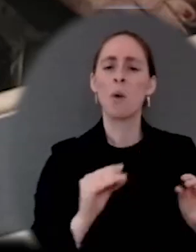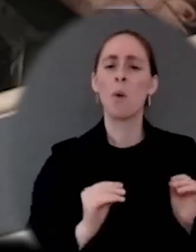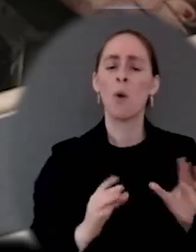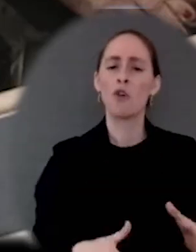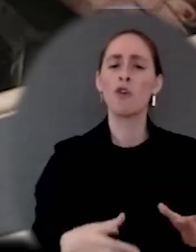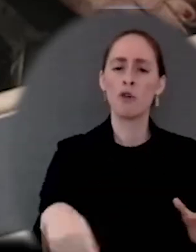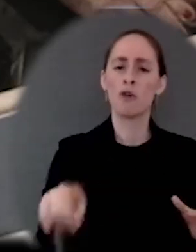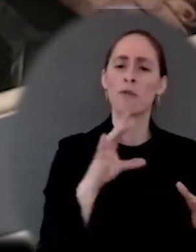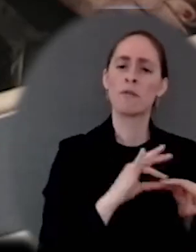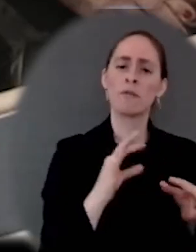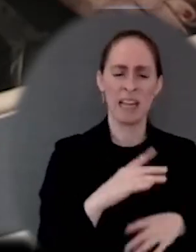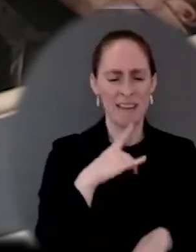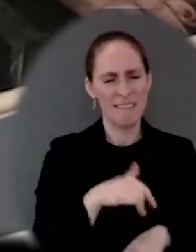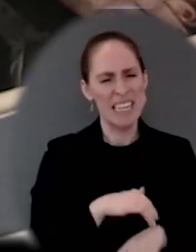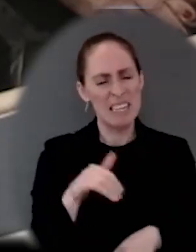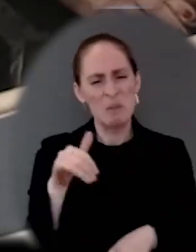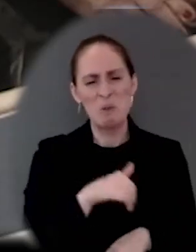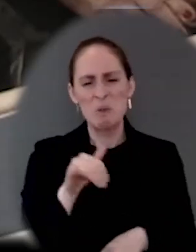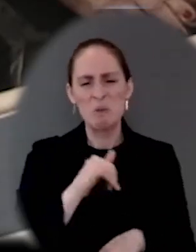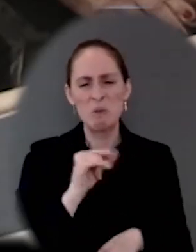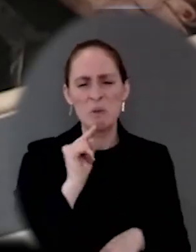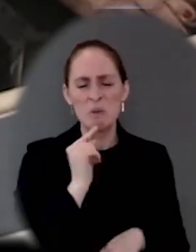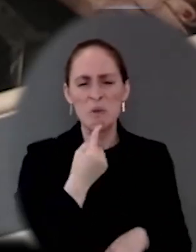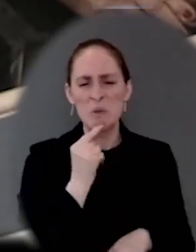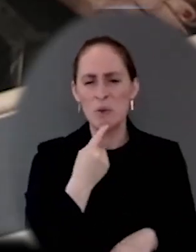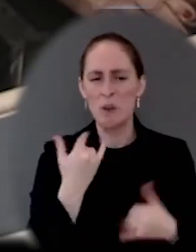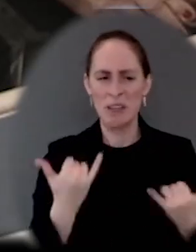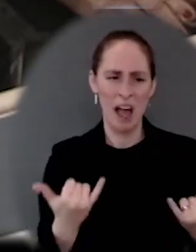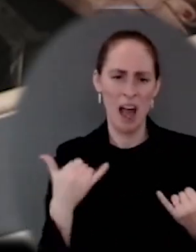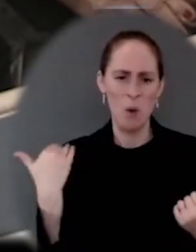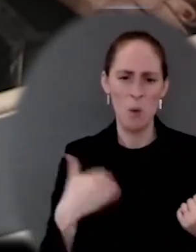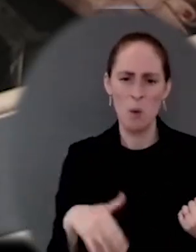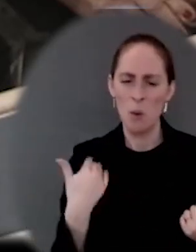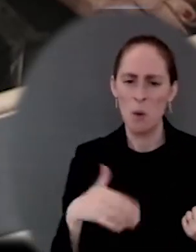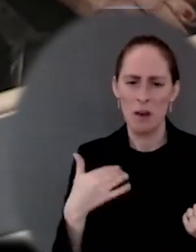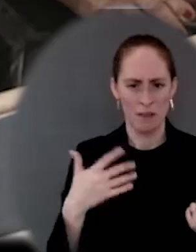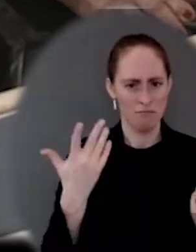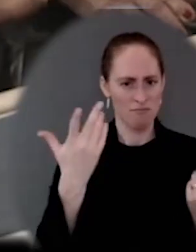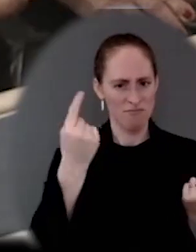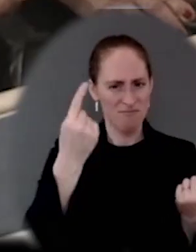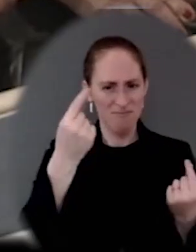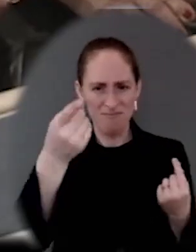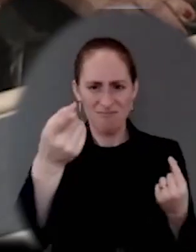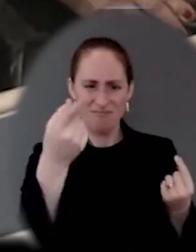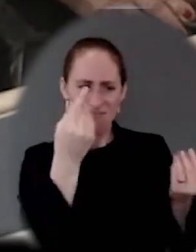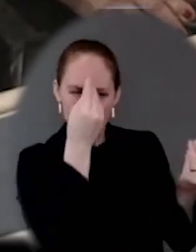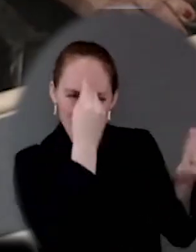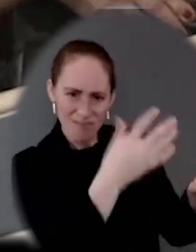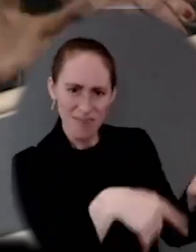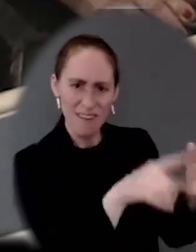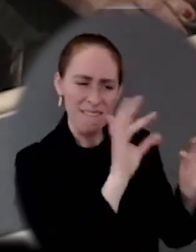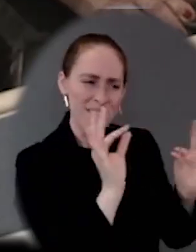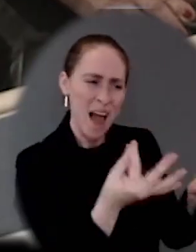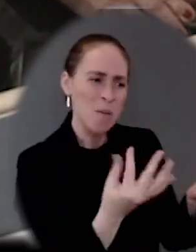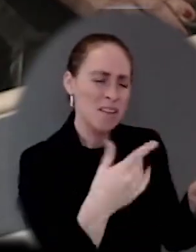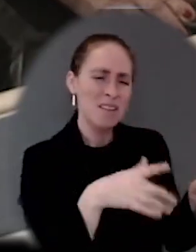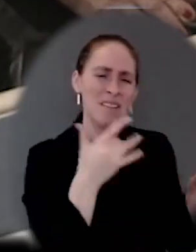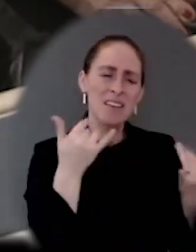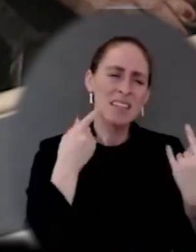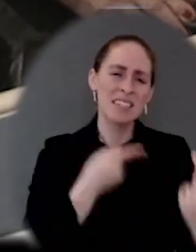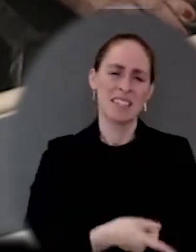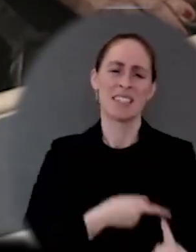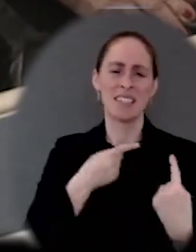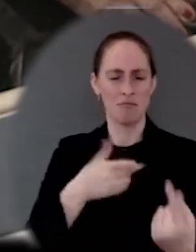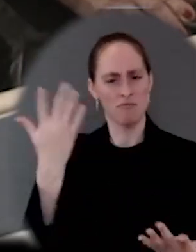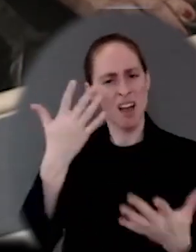that's causing the suffering. What do you say to those families who are suffering and they hear a term like well into next year